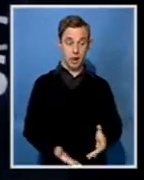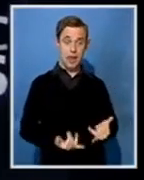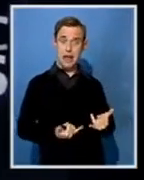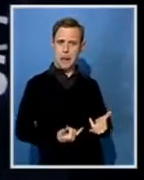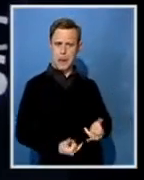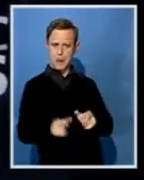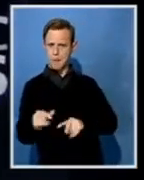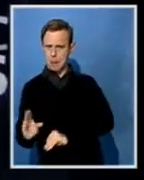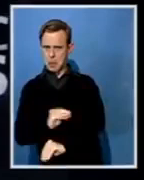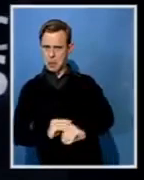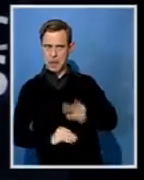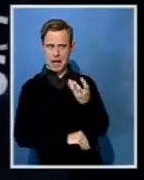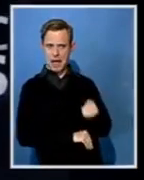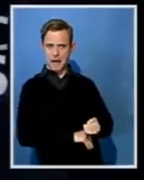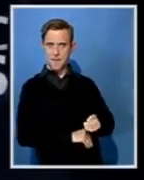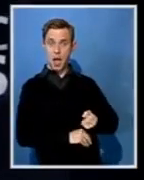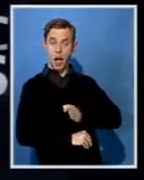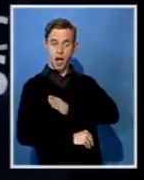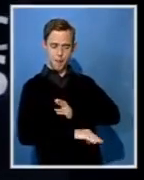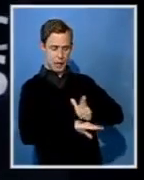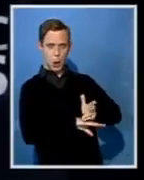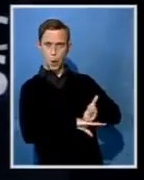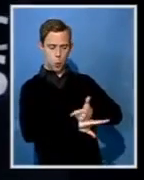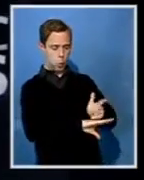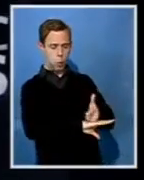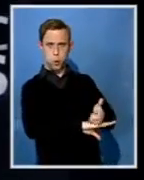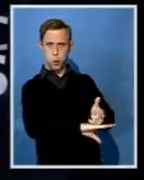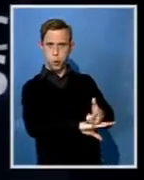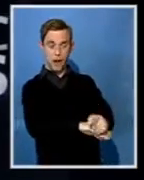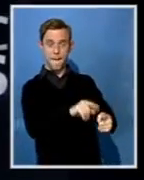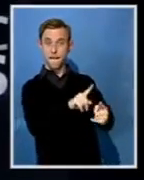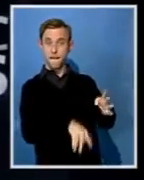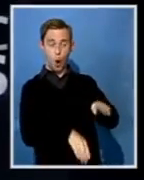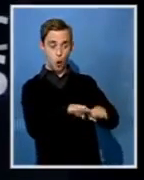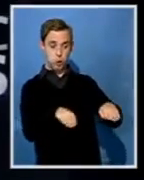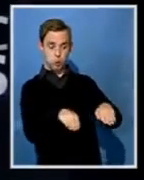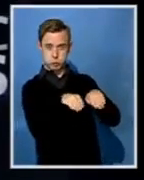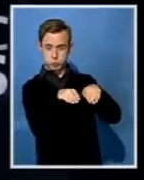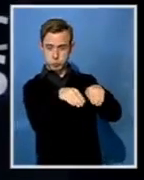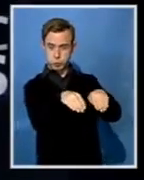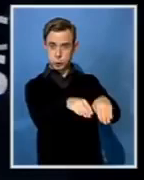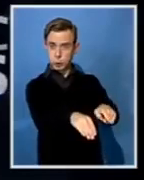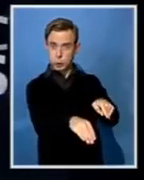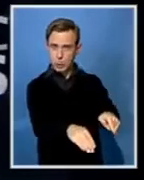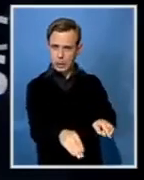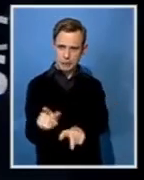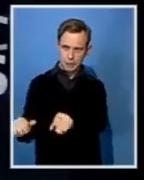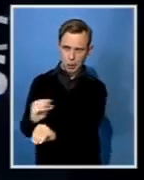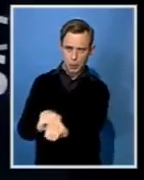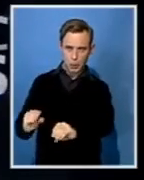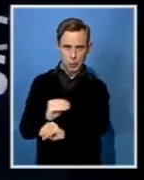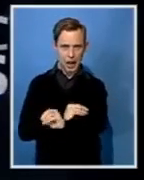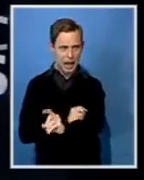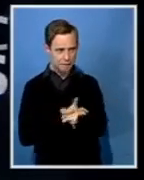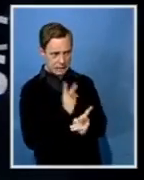Harare, Effet Musekiwa, just to get a sense of what people are saying that they saw, that they're